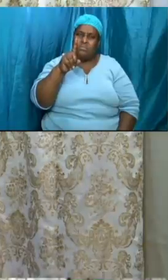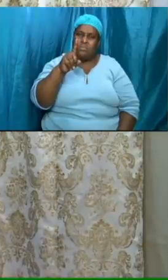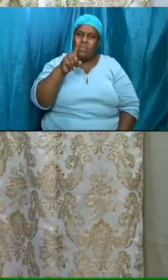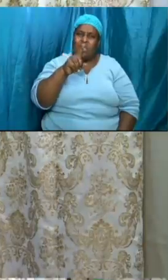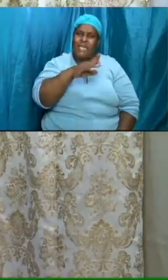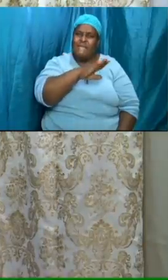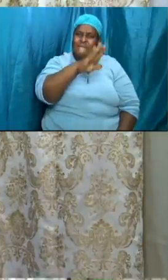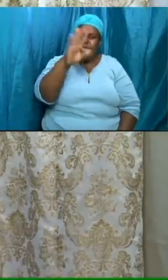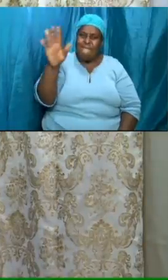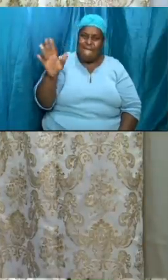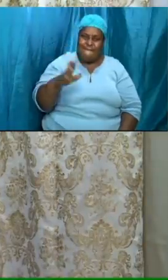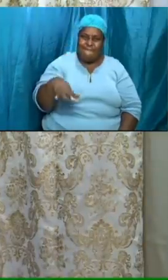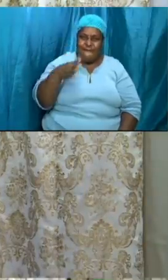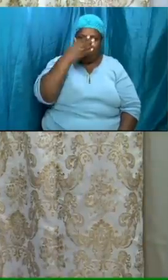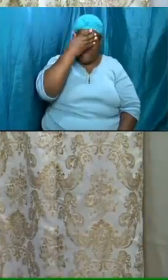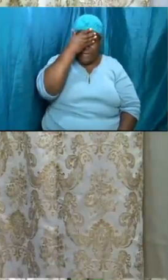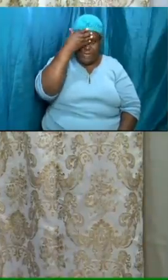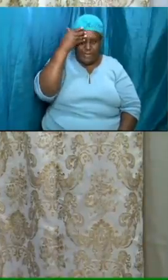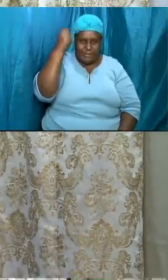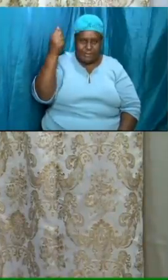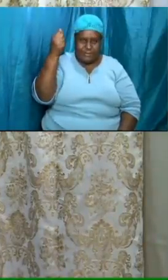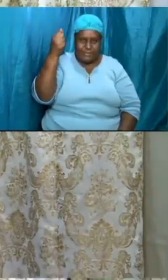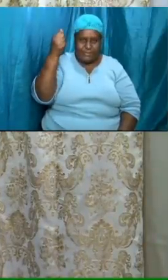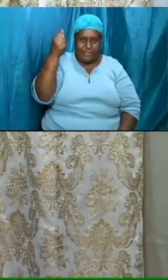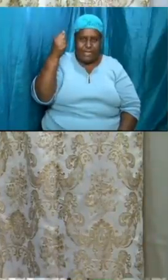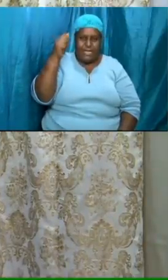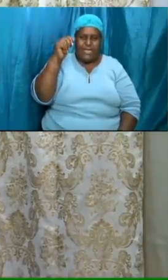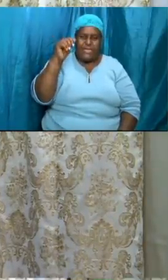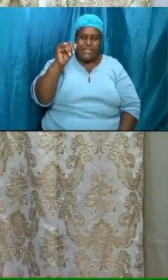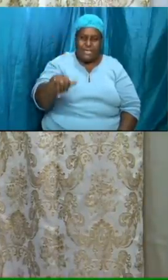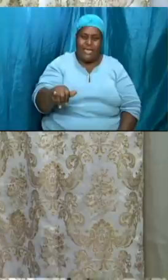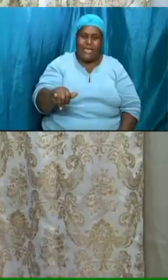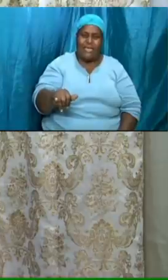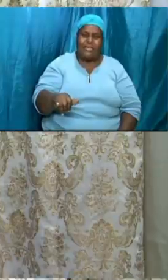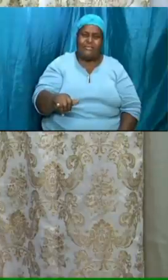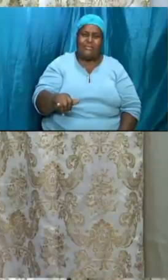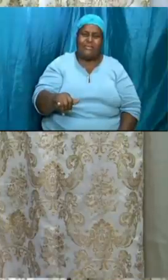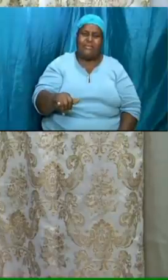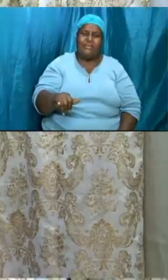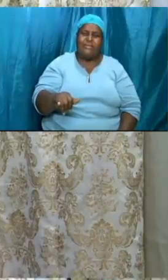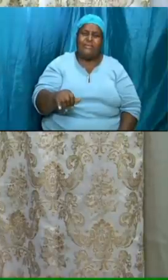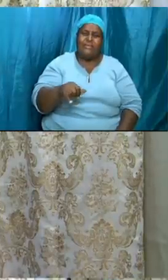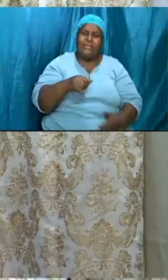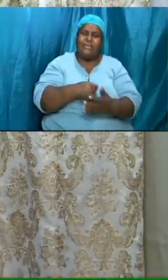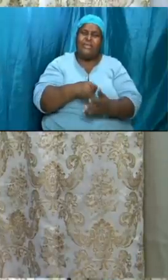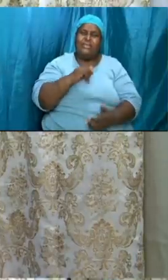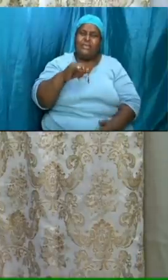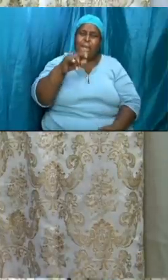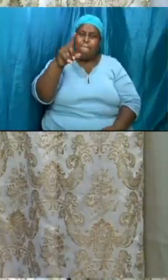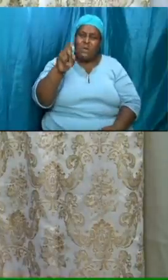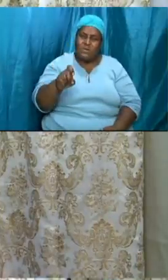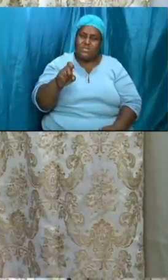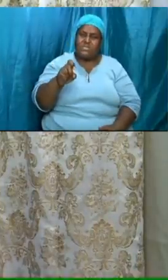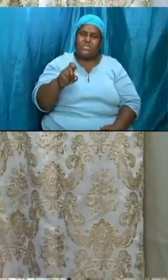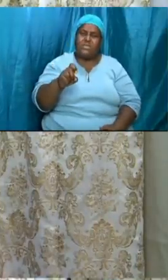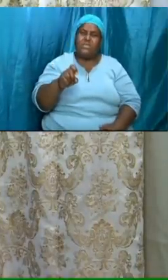never forget it that it is a most child of god